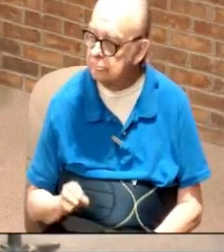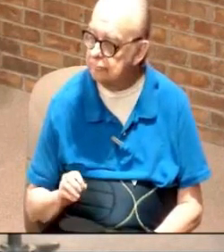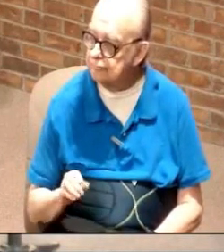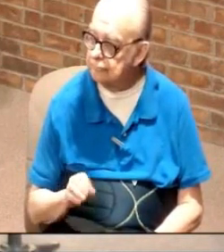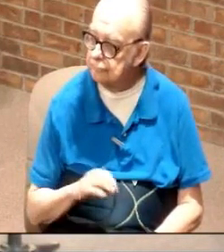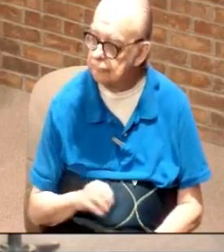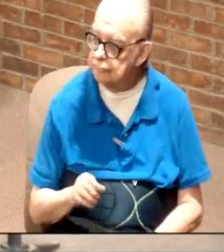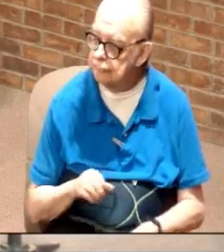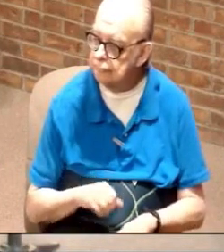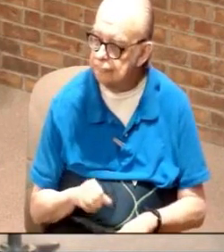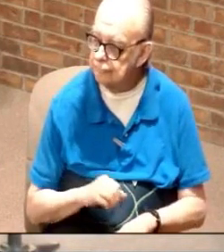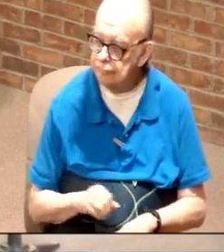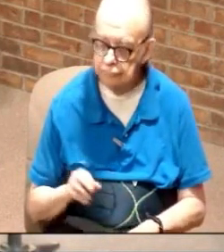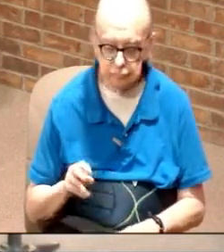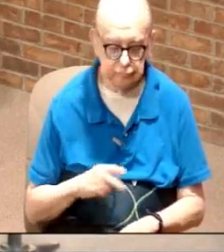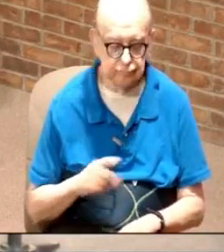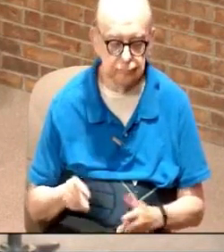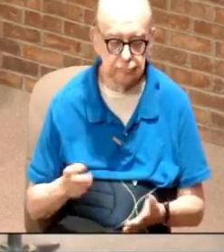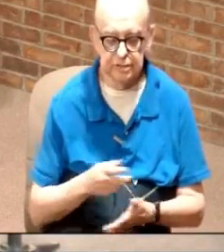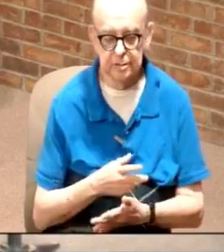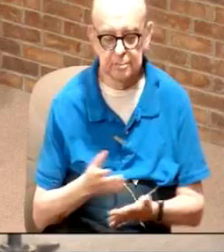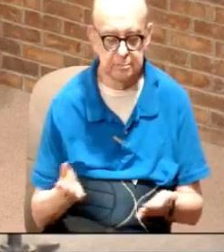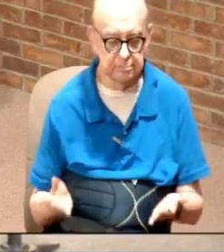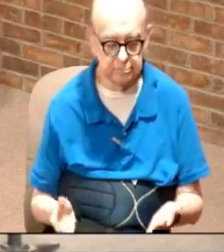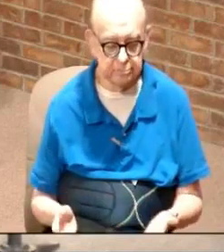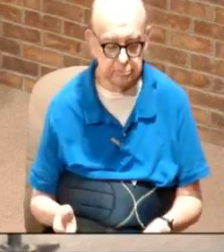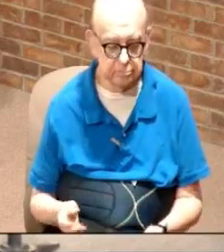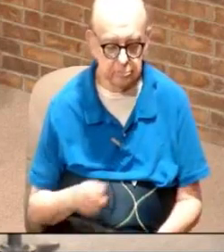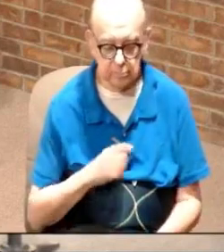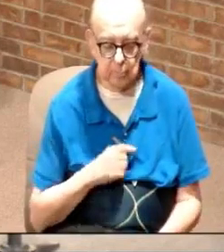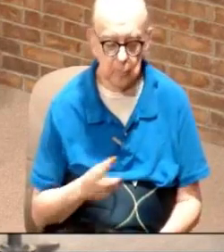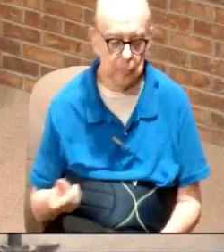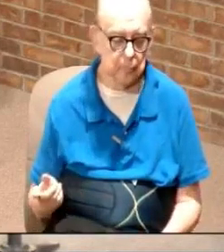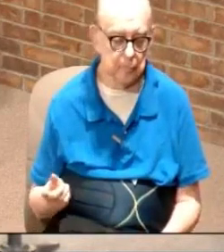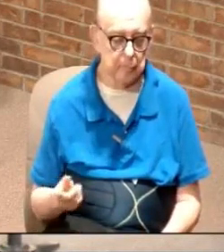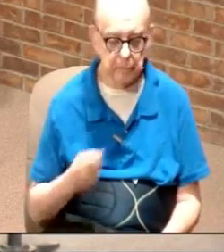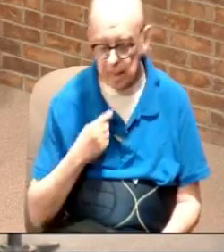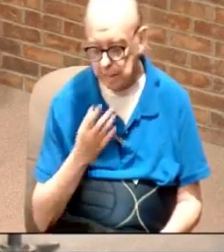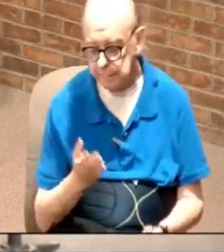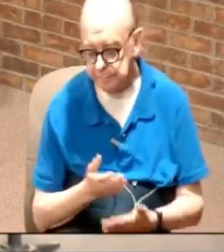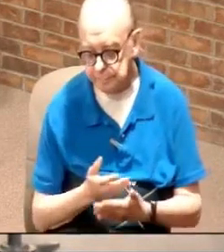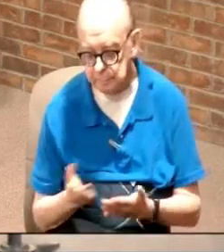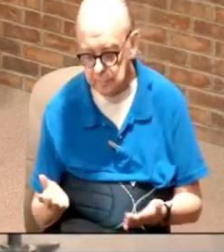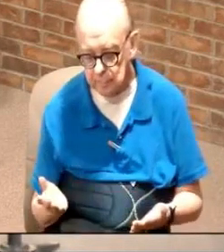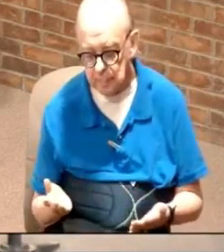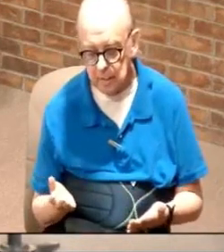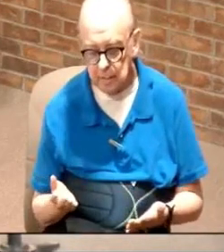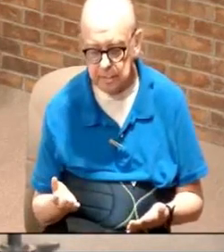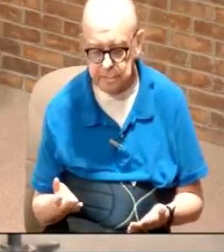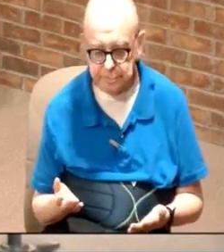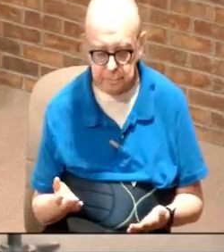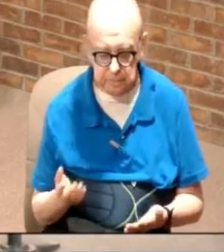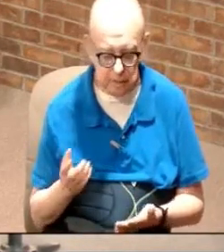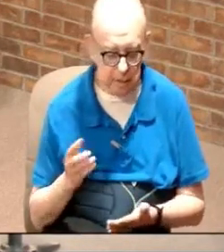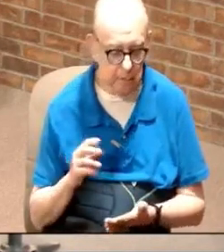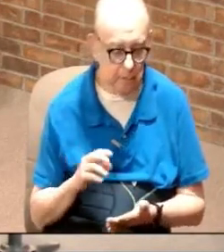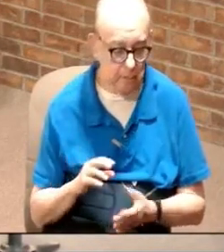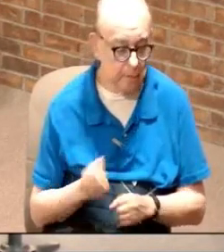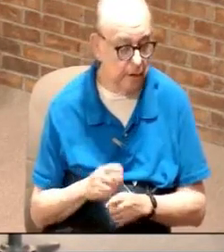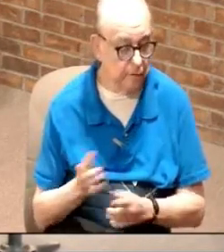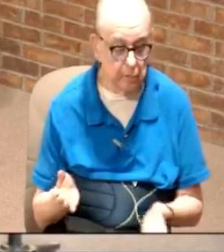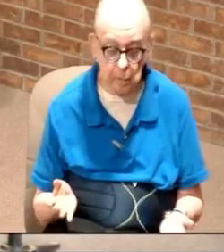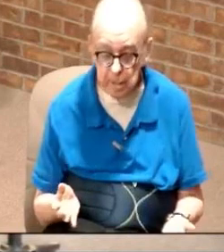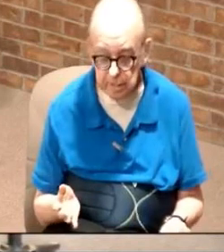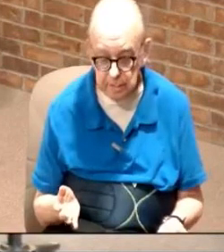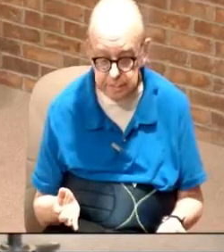I can anoint you the king of this or the queen of that. And let me say this. What does that make you?